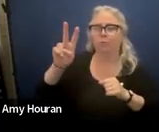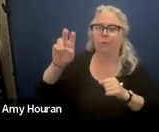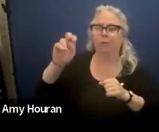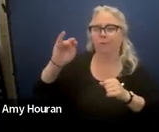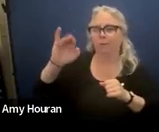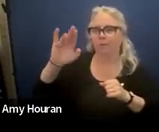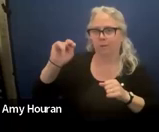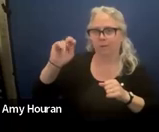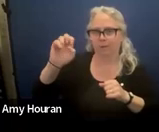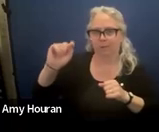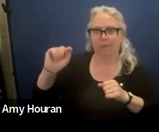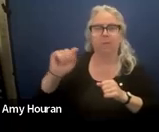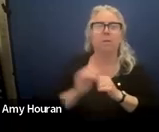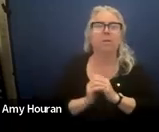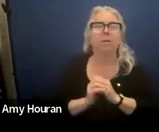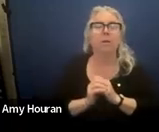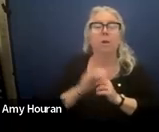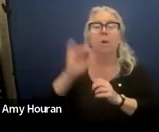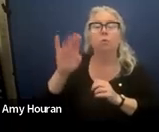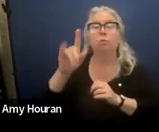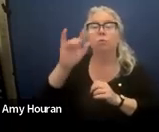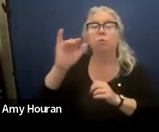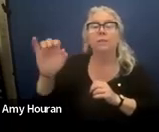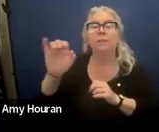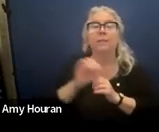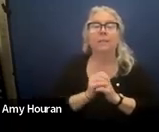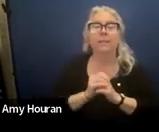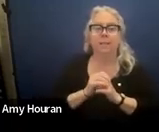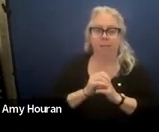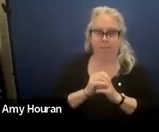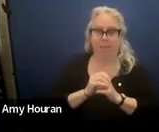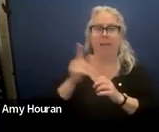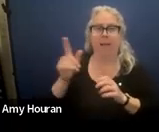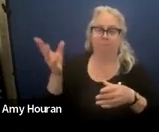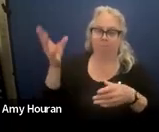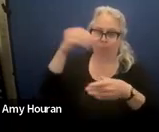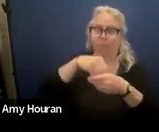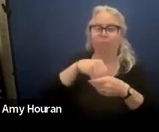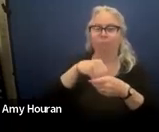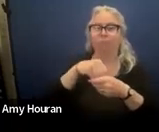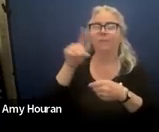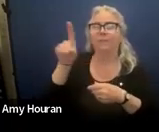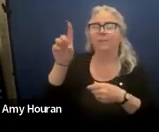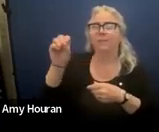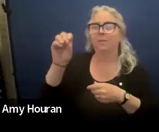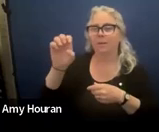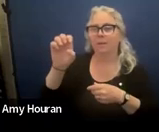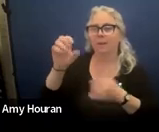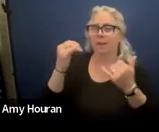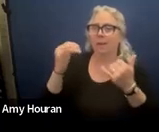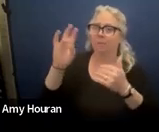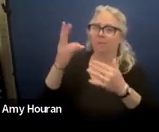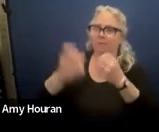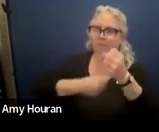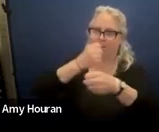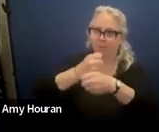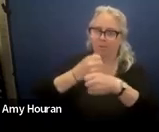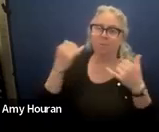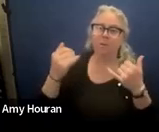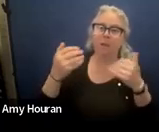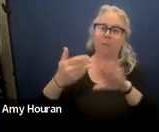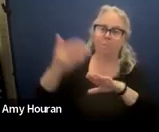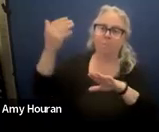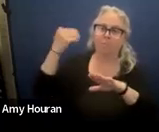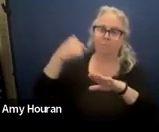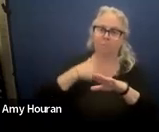and julie hi i'm julie pelletier i've been with the doe for um i'm in my seventh year prior to that